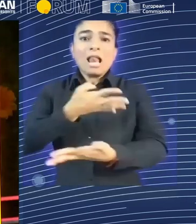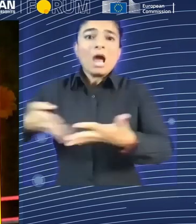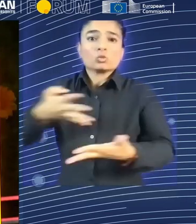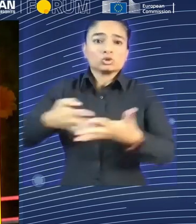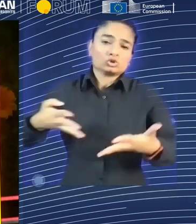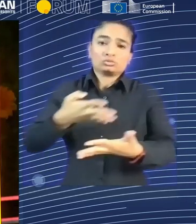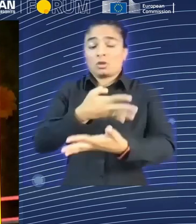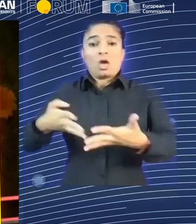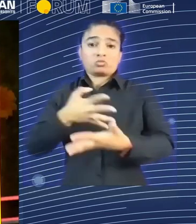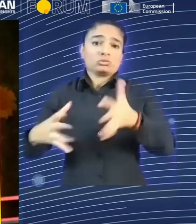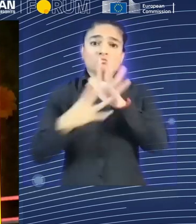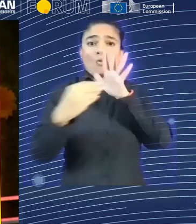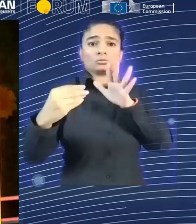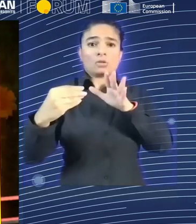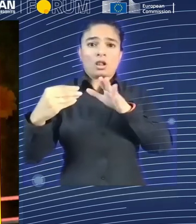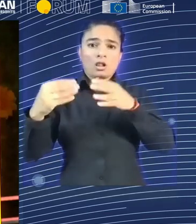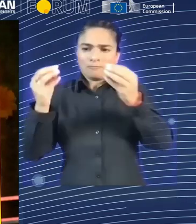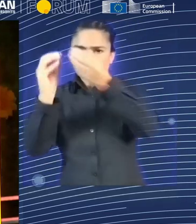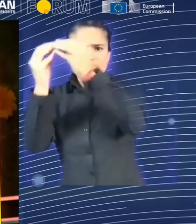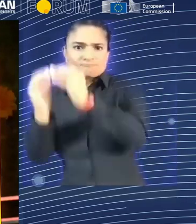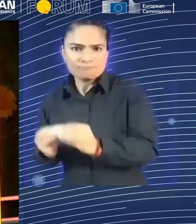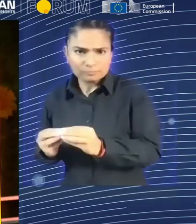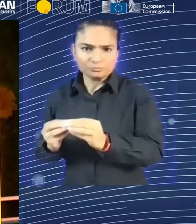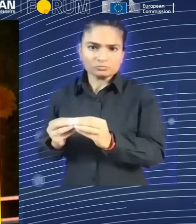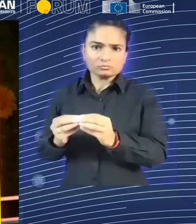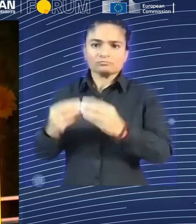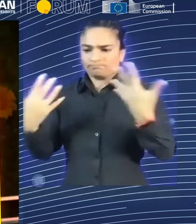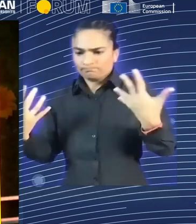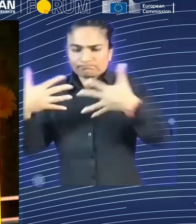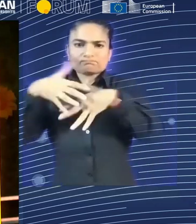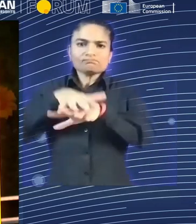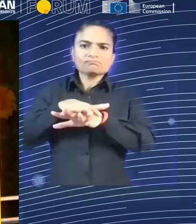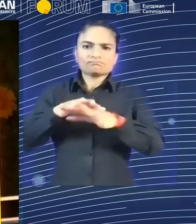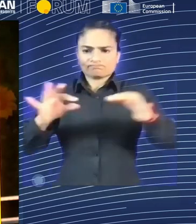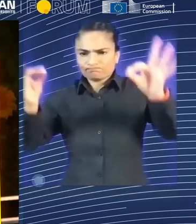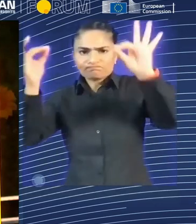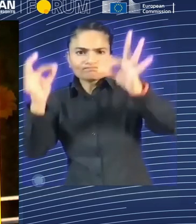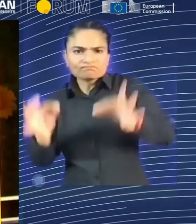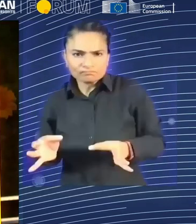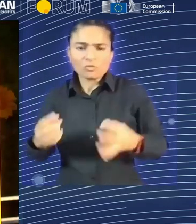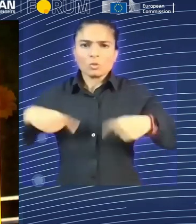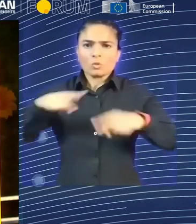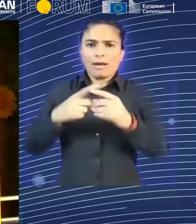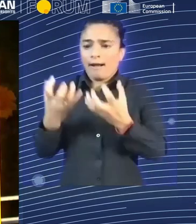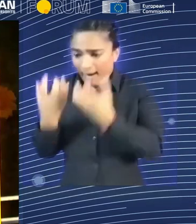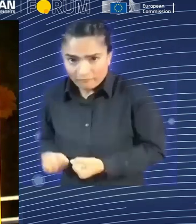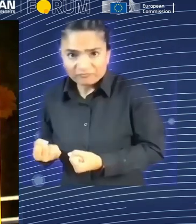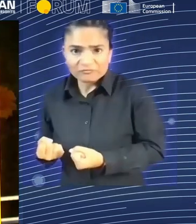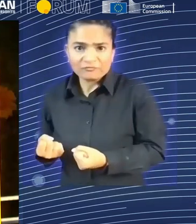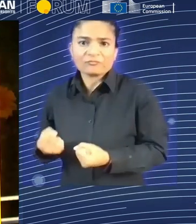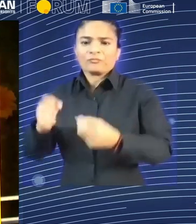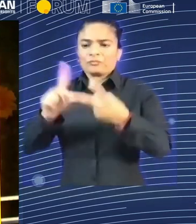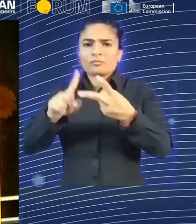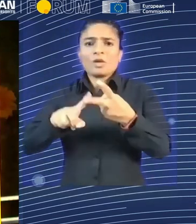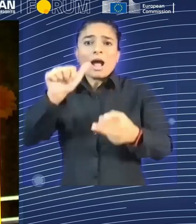digital core and we want to bolt in some of the AI technology. We have roles that are emerging around AI